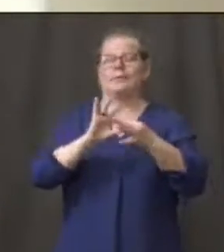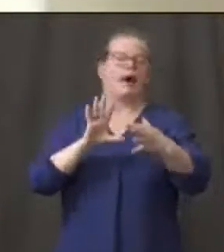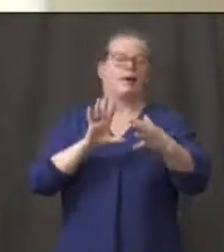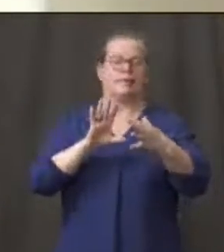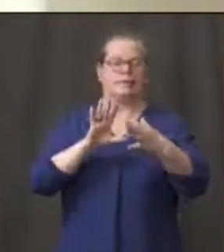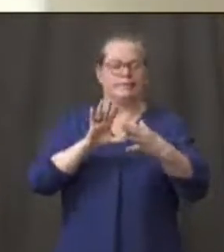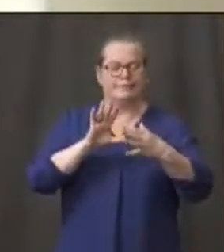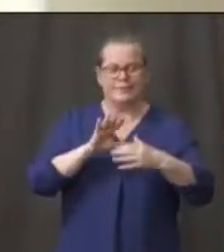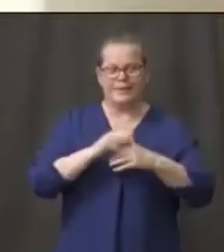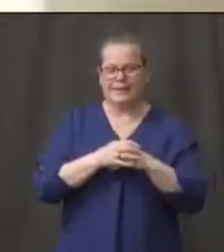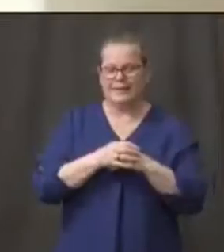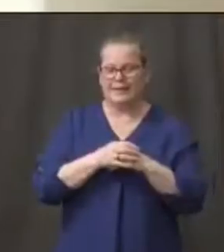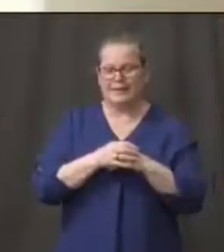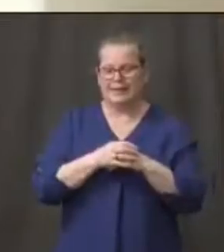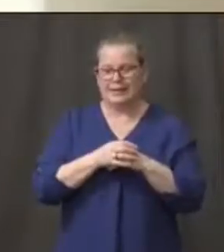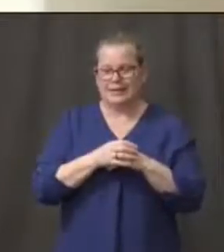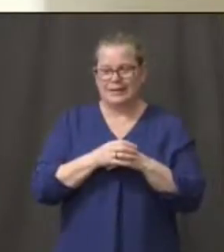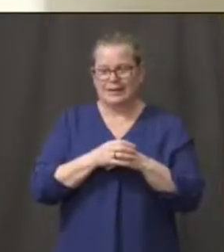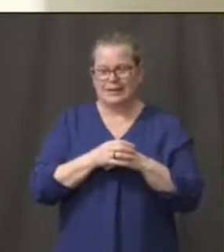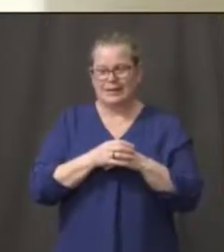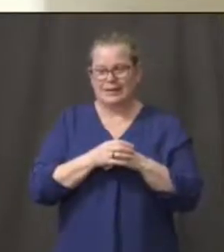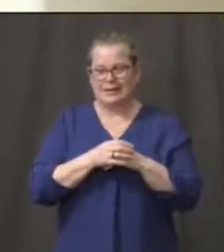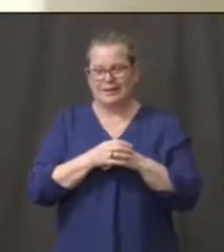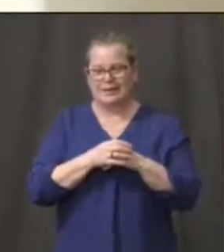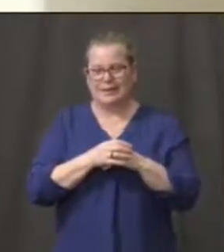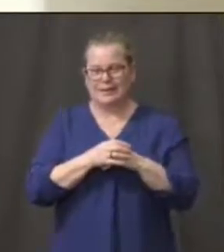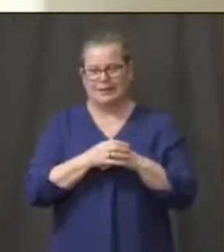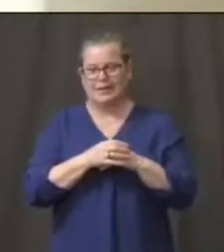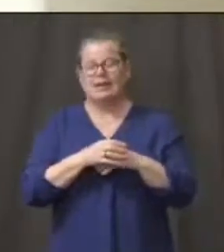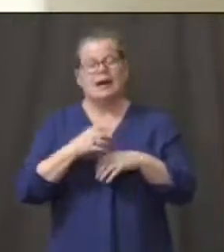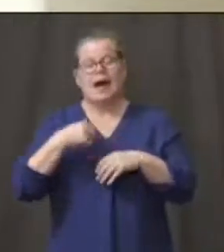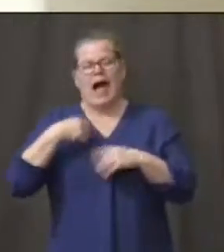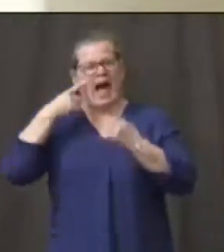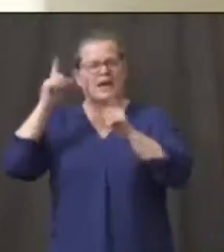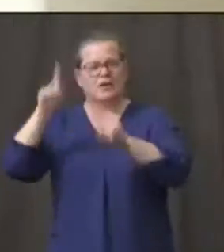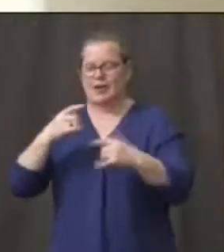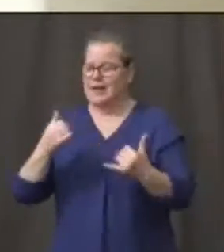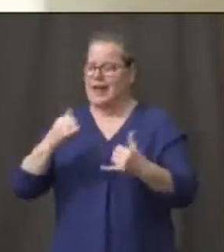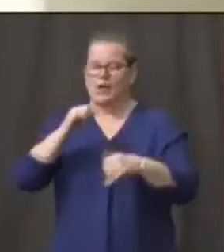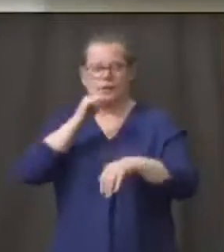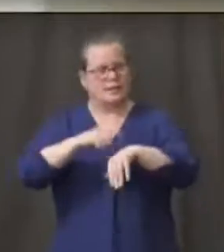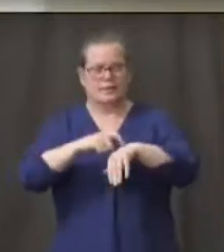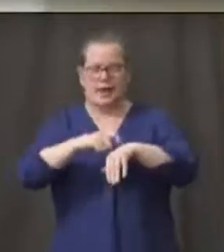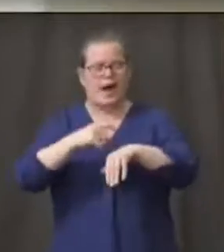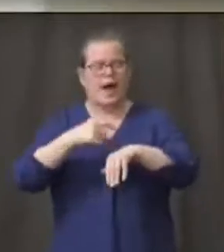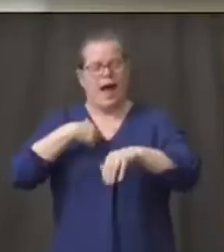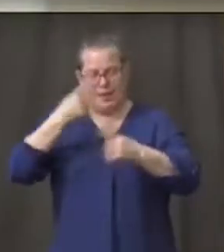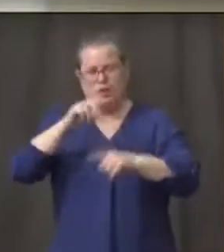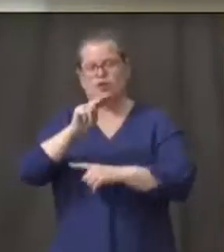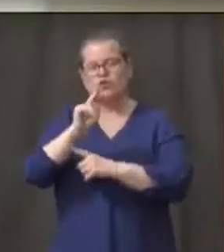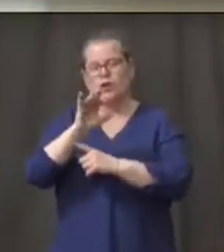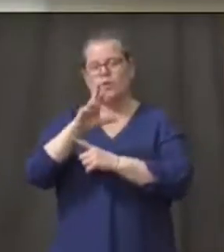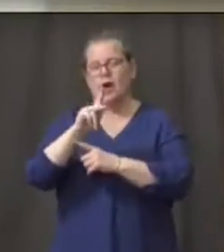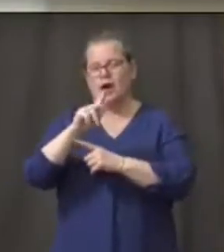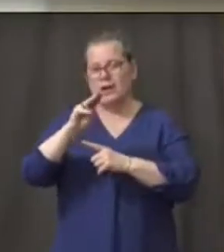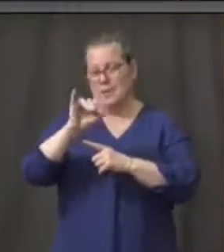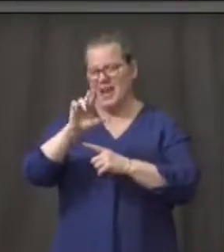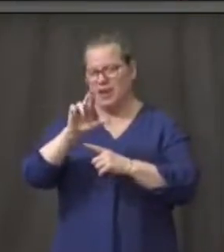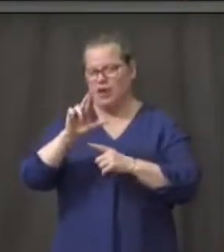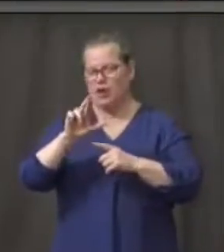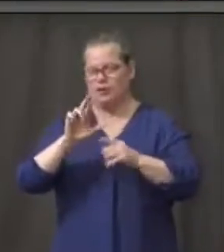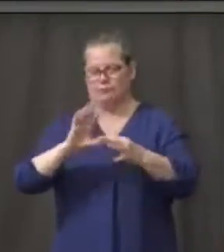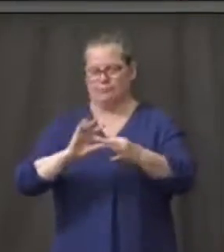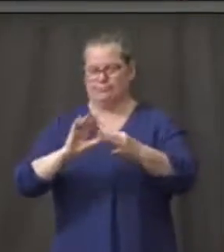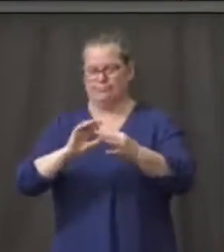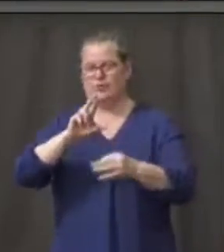You know, I agree with Mayor Boutin. This is not a time for politics. You know, we're all in this together. We're part of history. This is something none